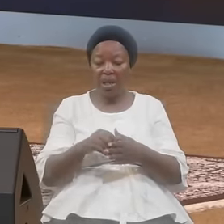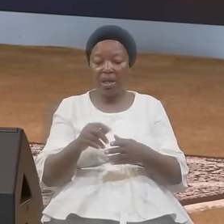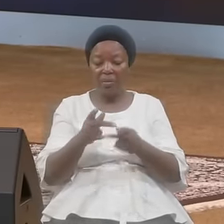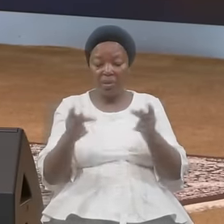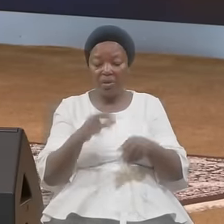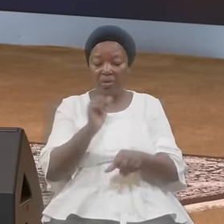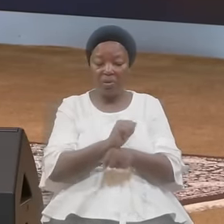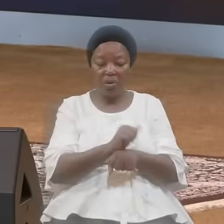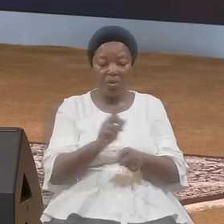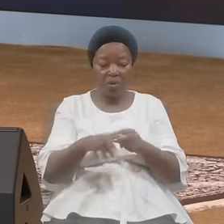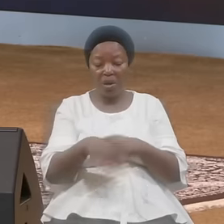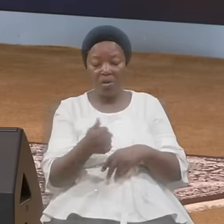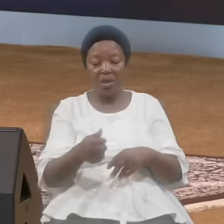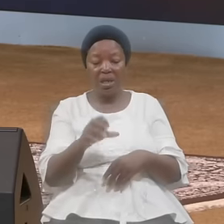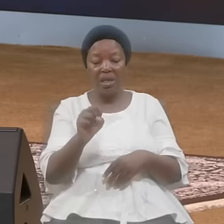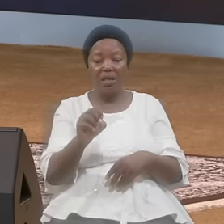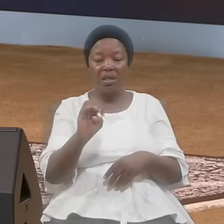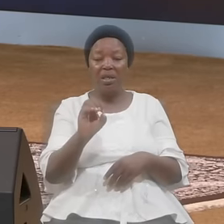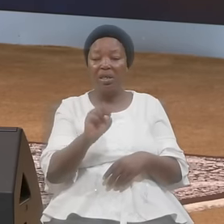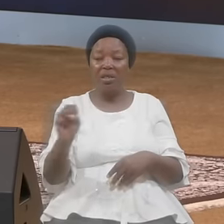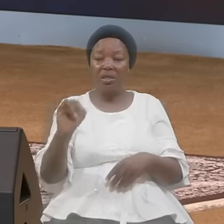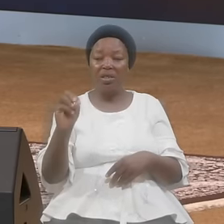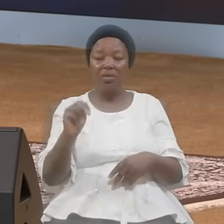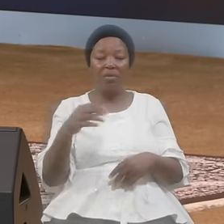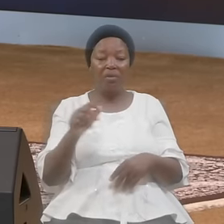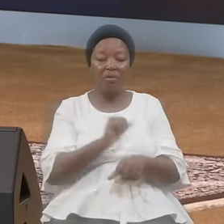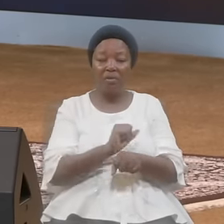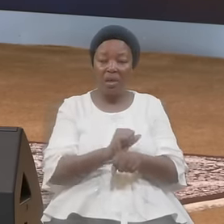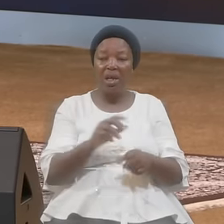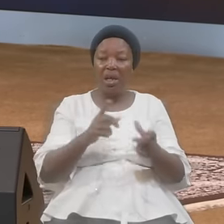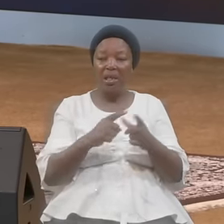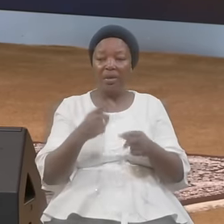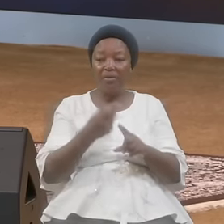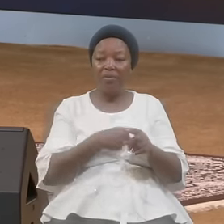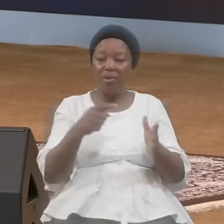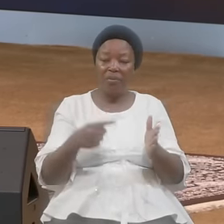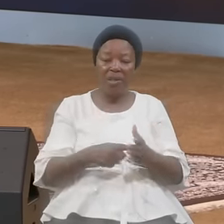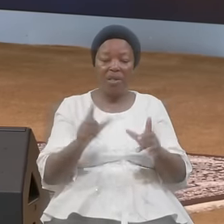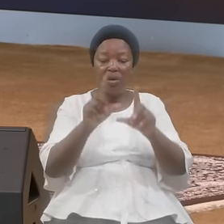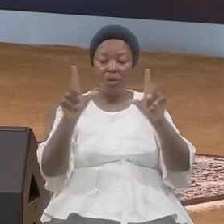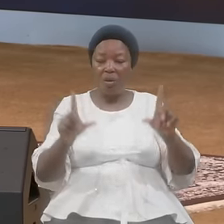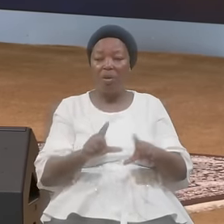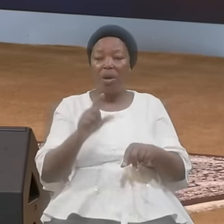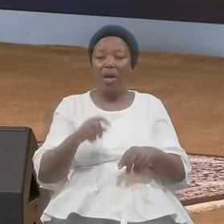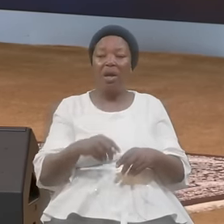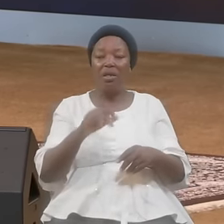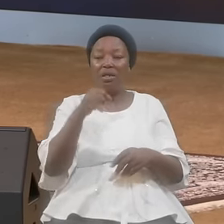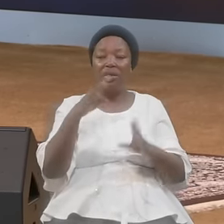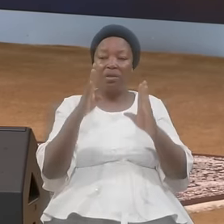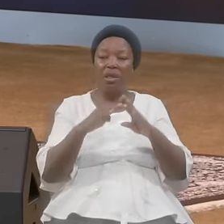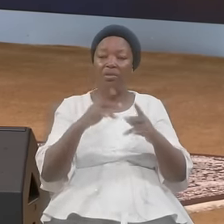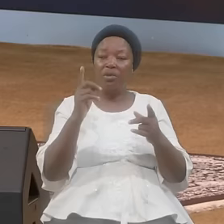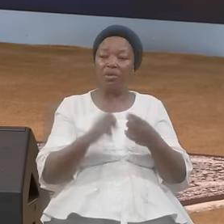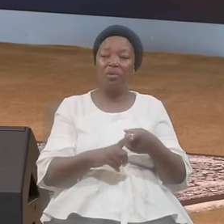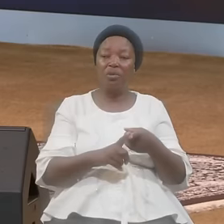Work To That Section Of Work From This Local Jerusalem To